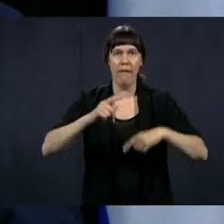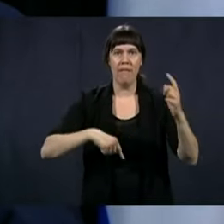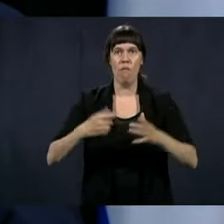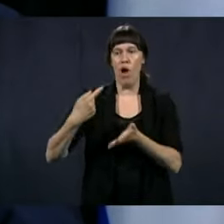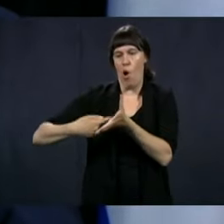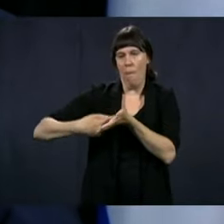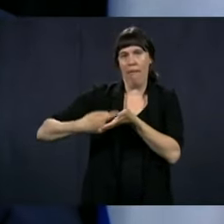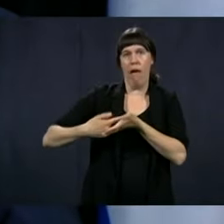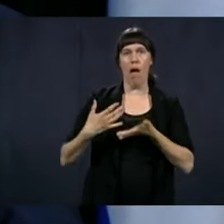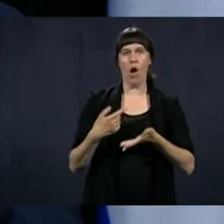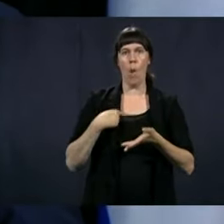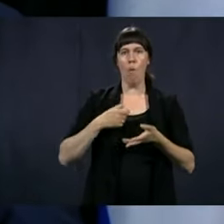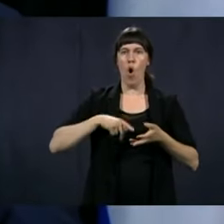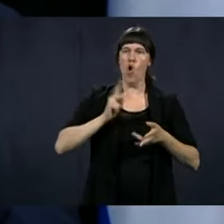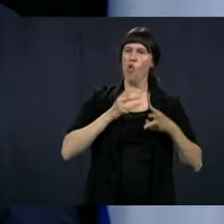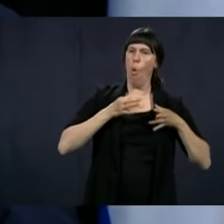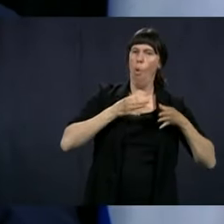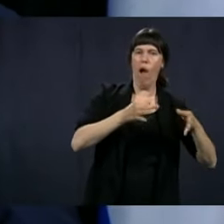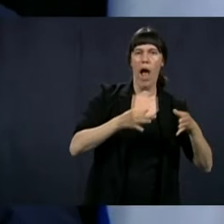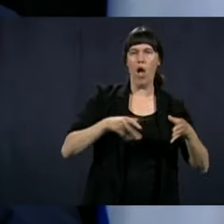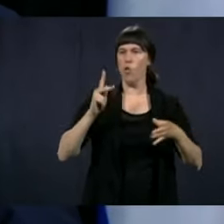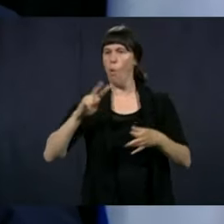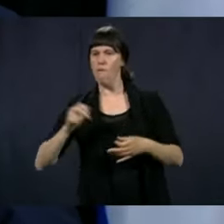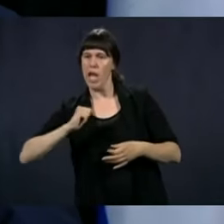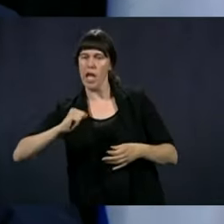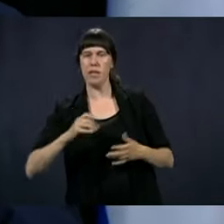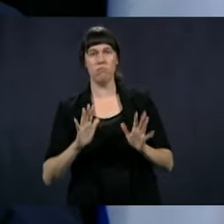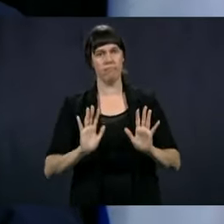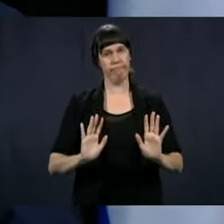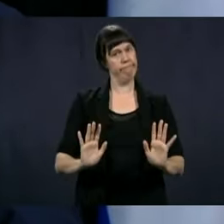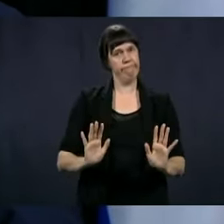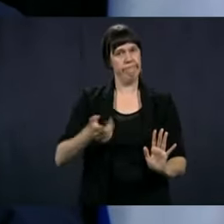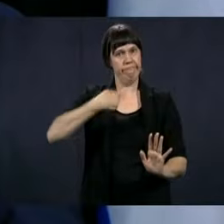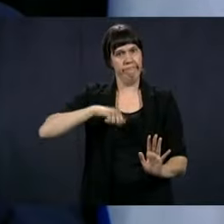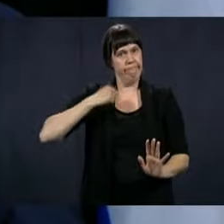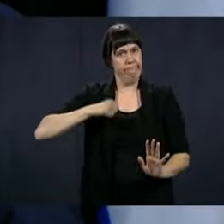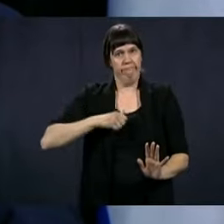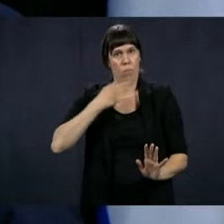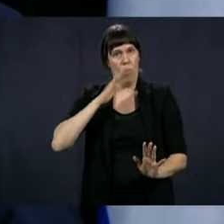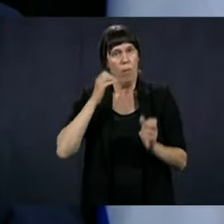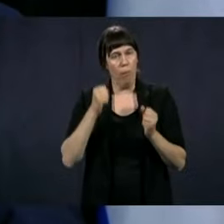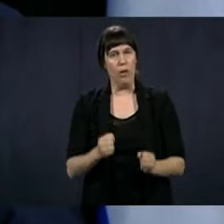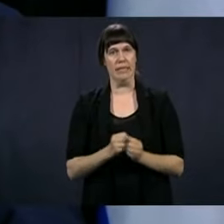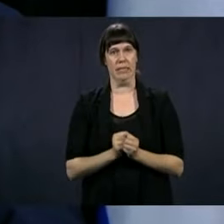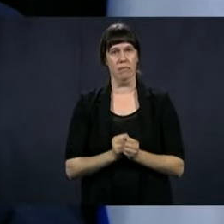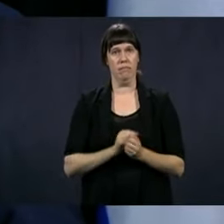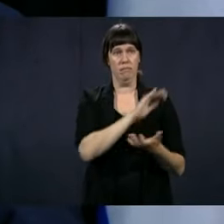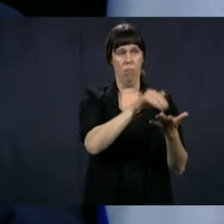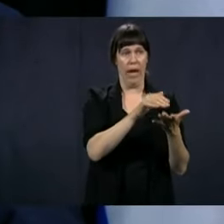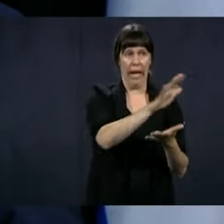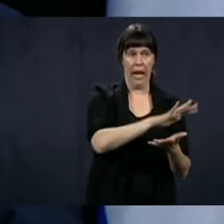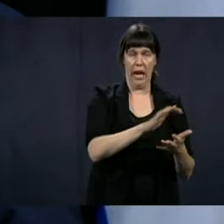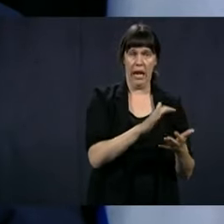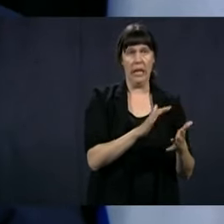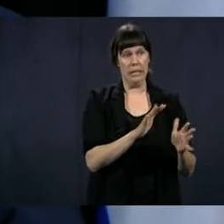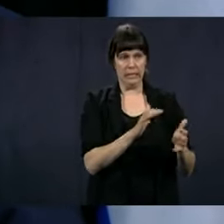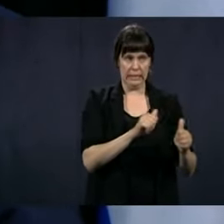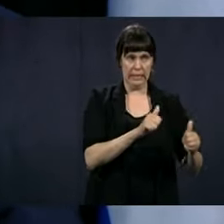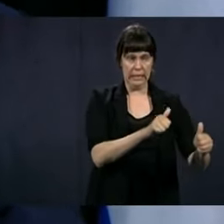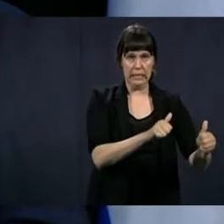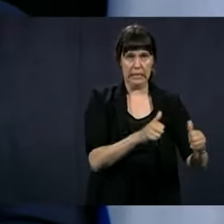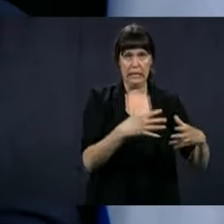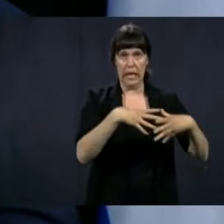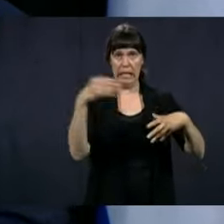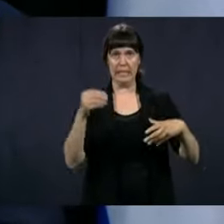slow? Perhaps were we a little bit too quick? Up until now, things are going as we plan them. But, you know, in